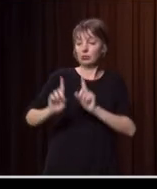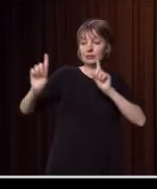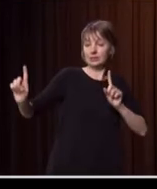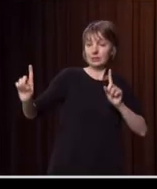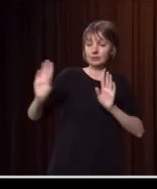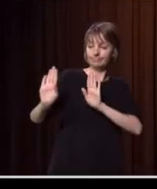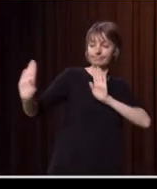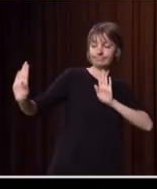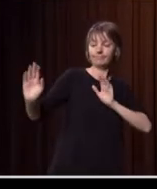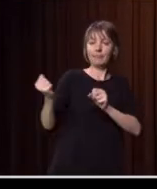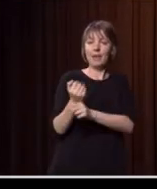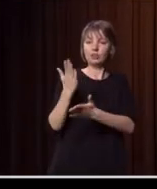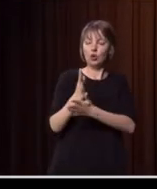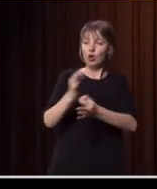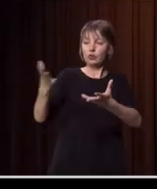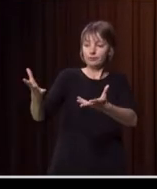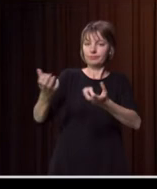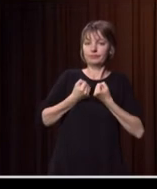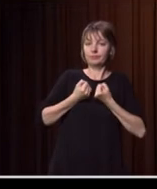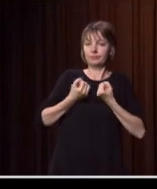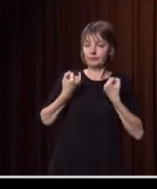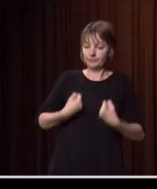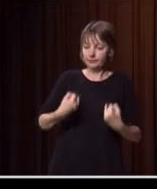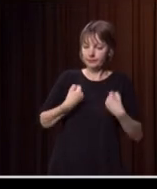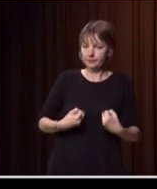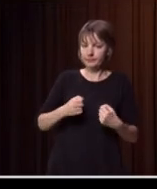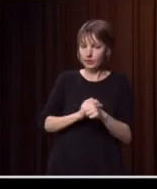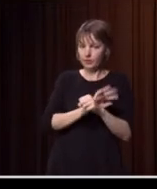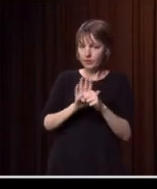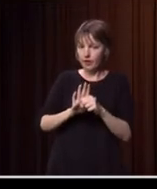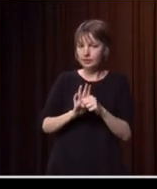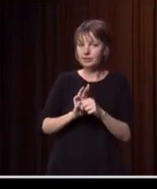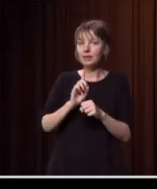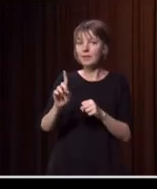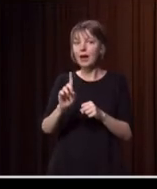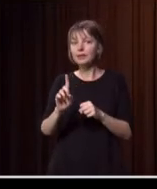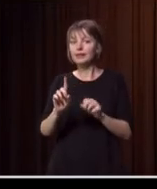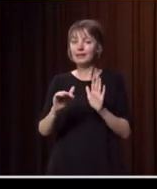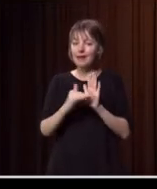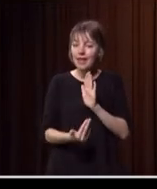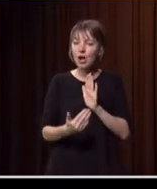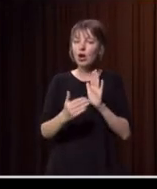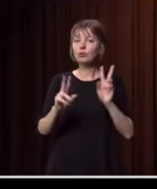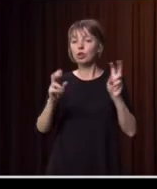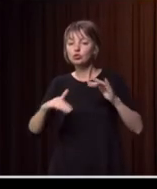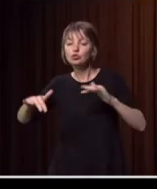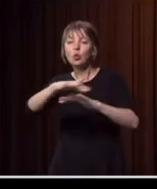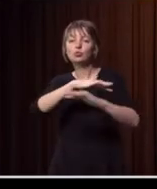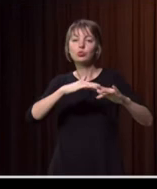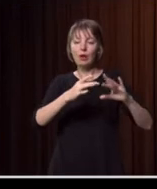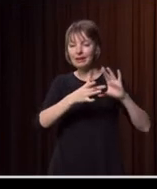stop the transmission of this hideous virus. And more now than ever, I think, social connectedness, social inclusion,